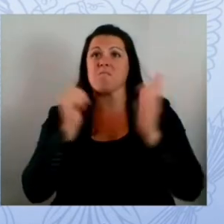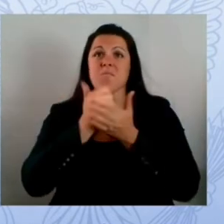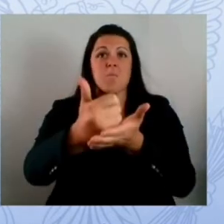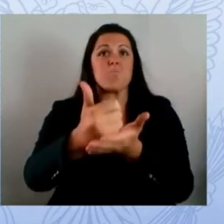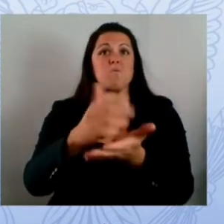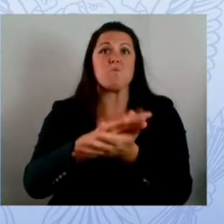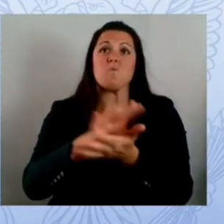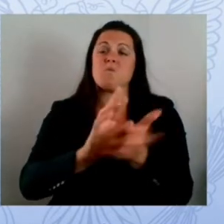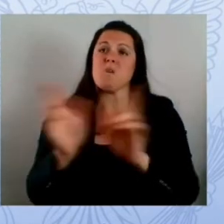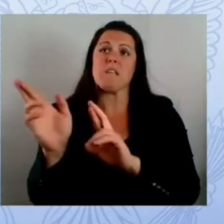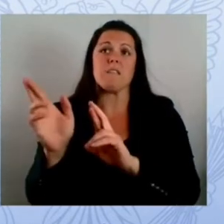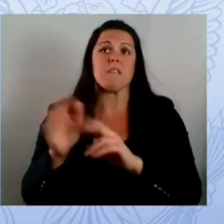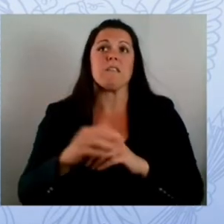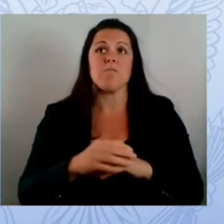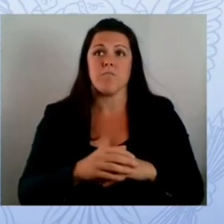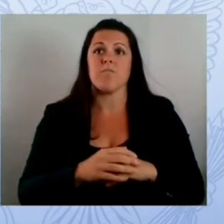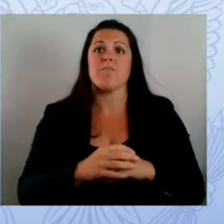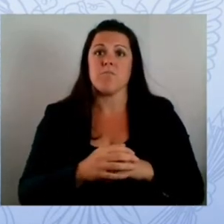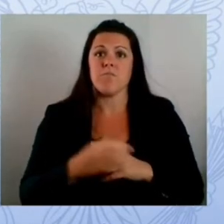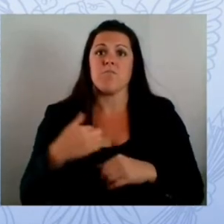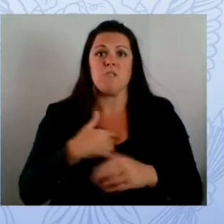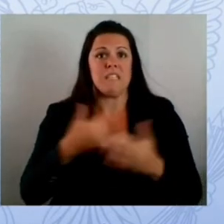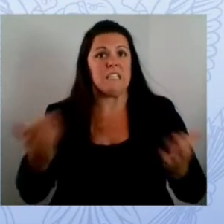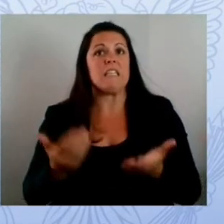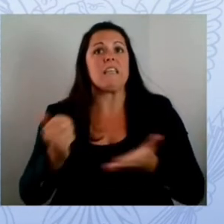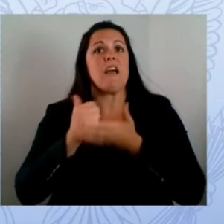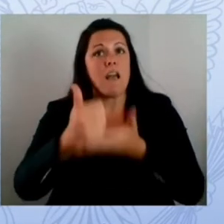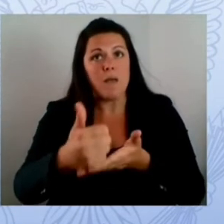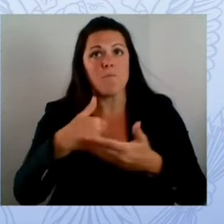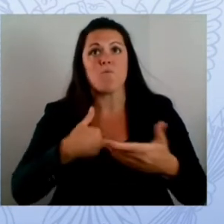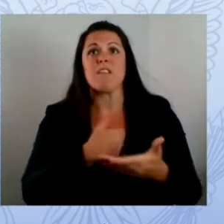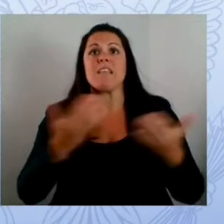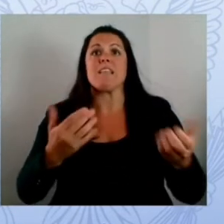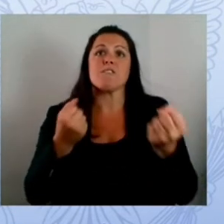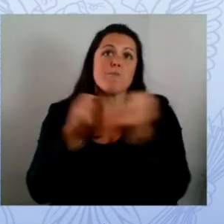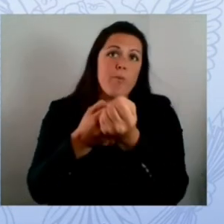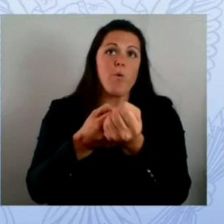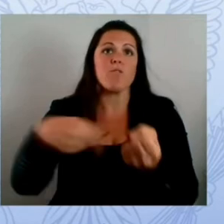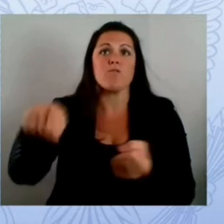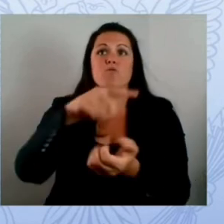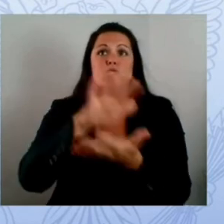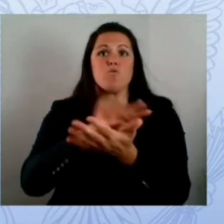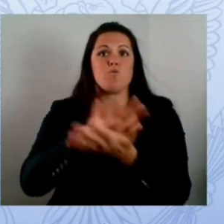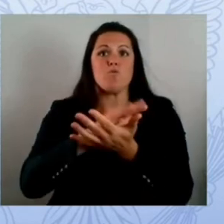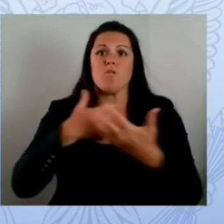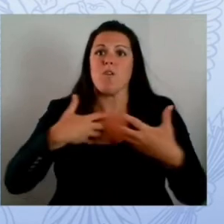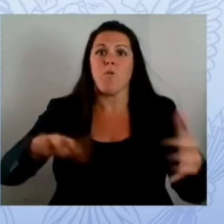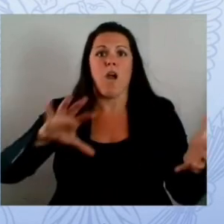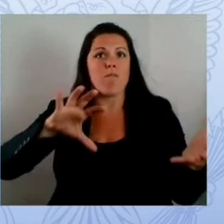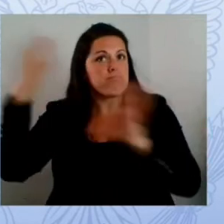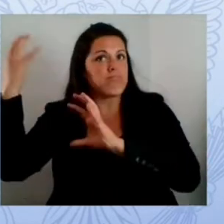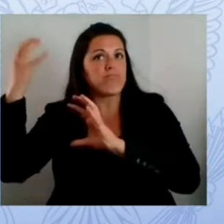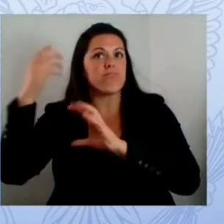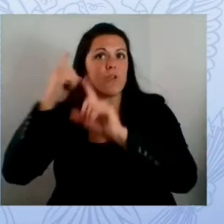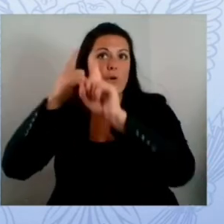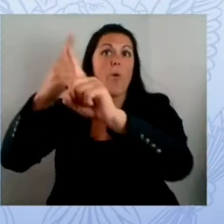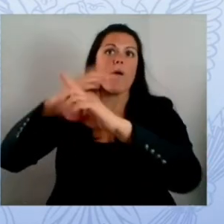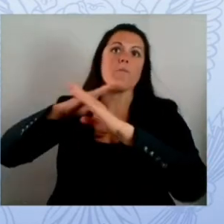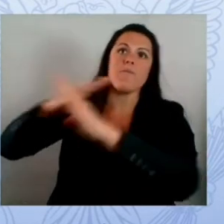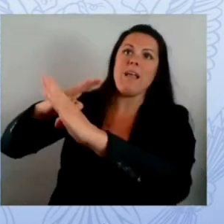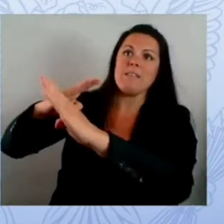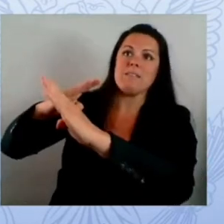regard and in the event that something happens call us immediately and i promise you and assure you that we will have the personnel there